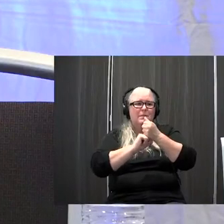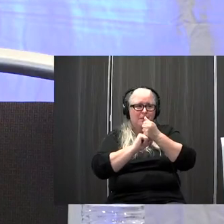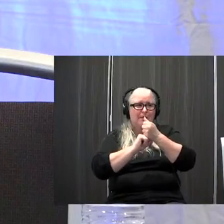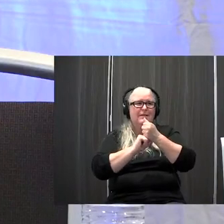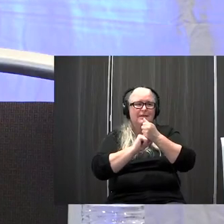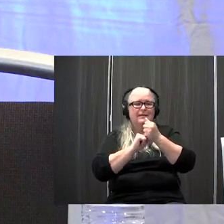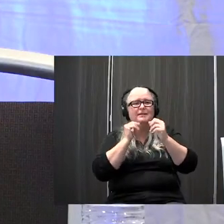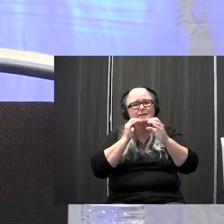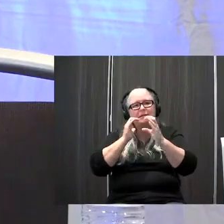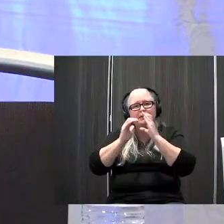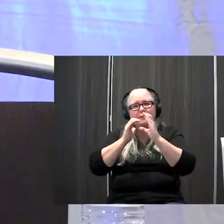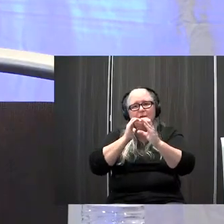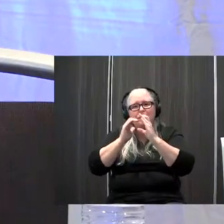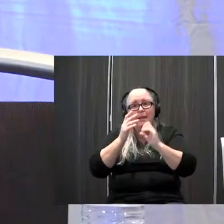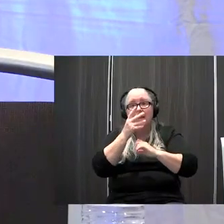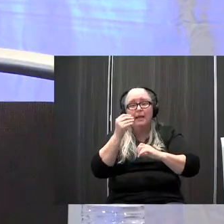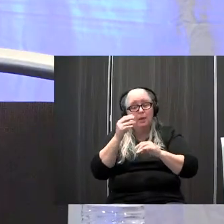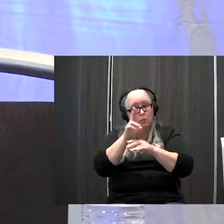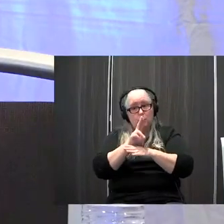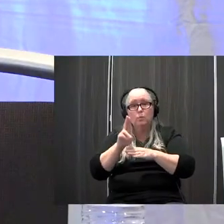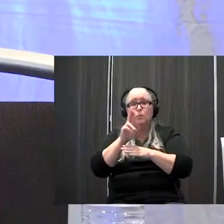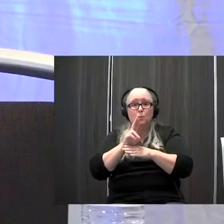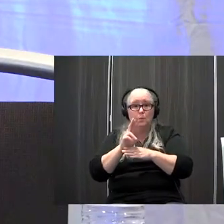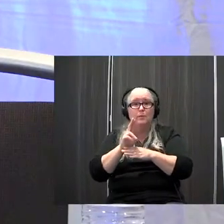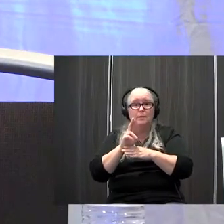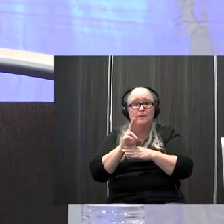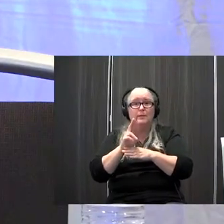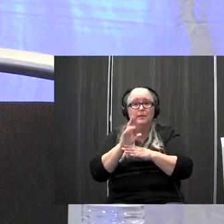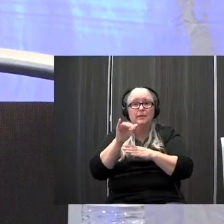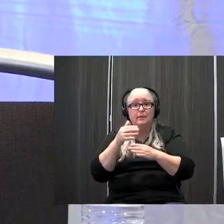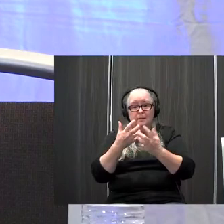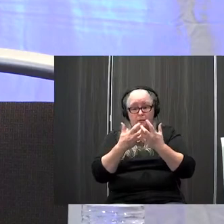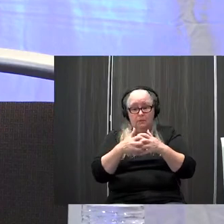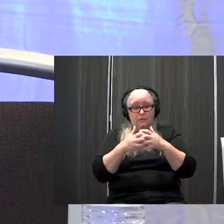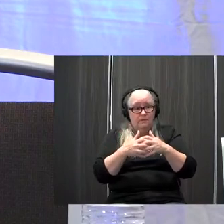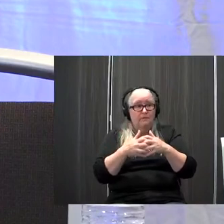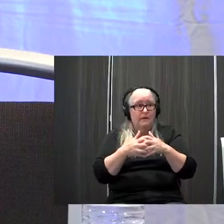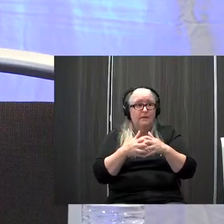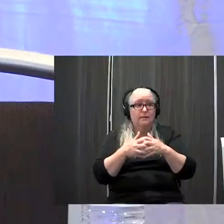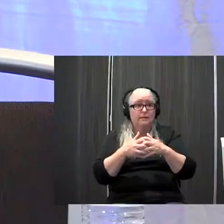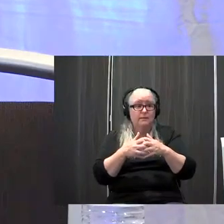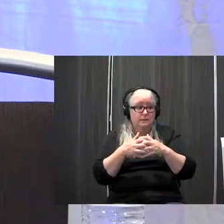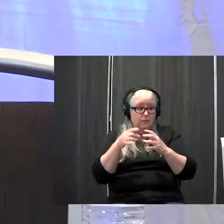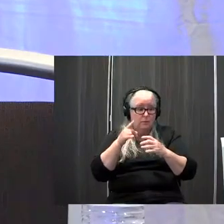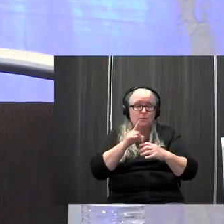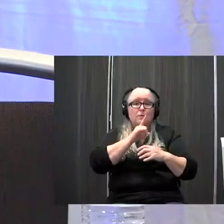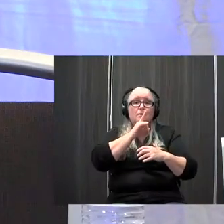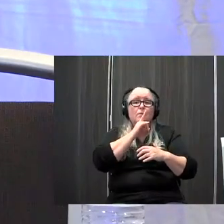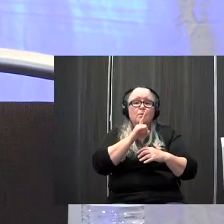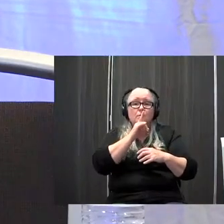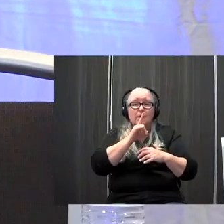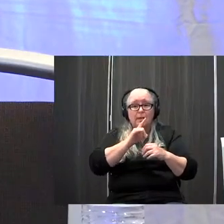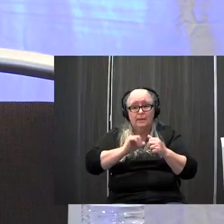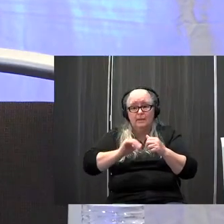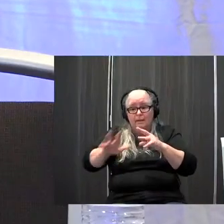communication and use um use the device in order to use the device to actually just supplement the